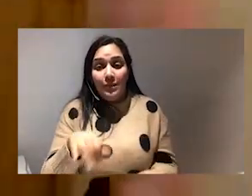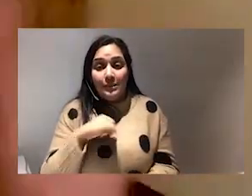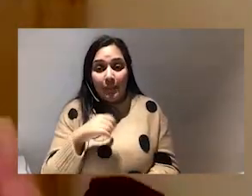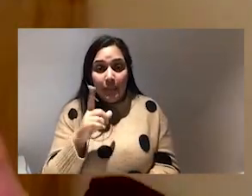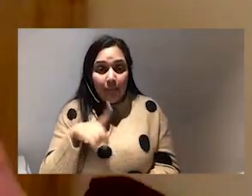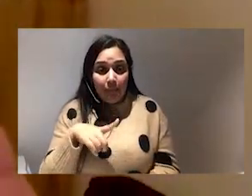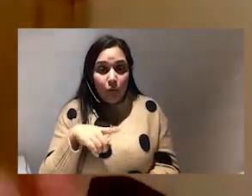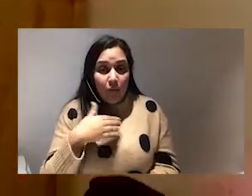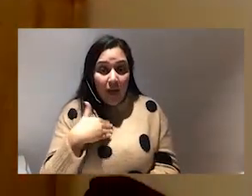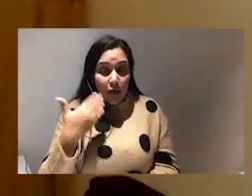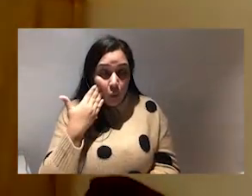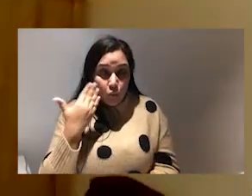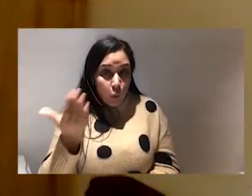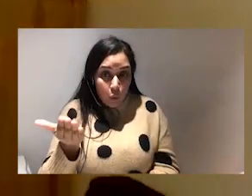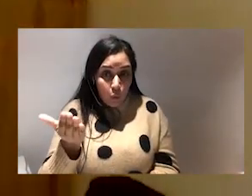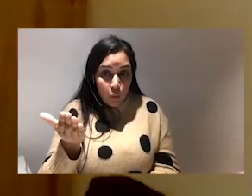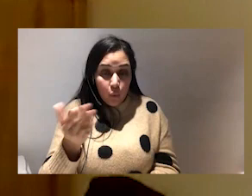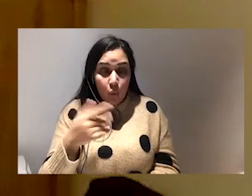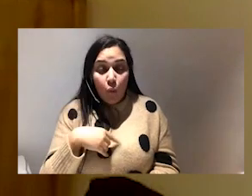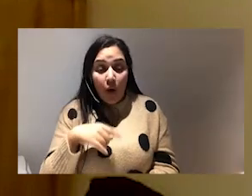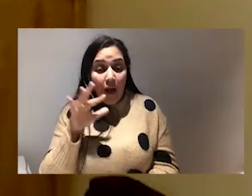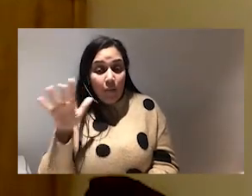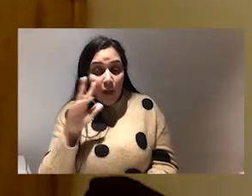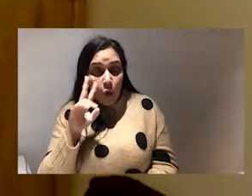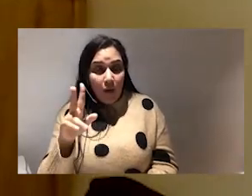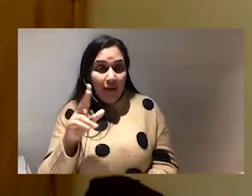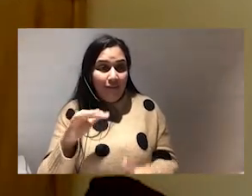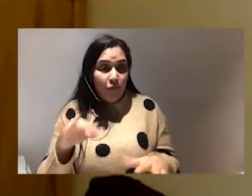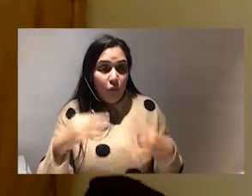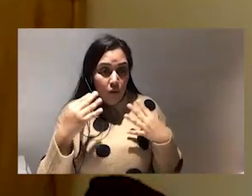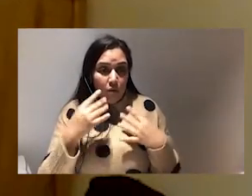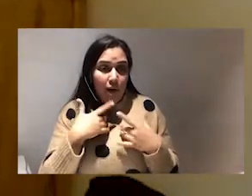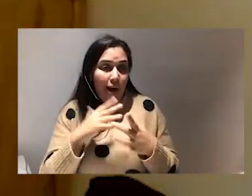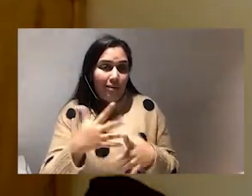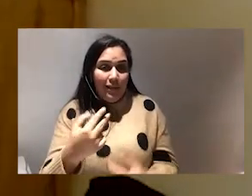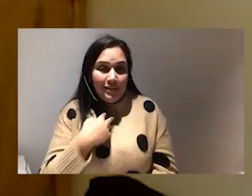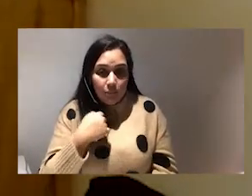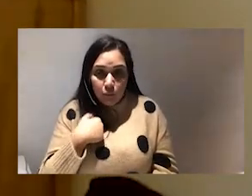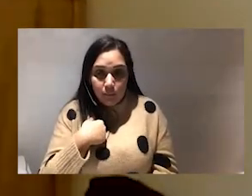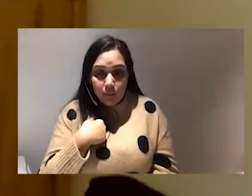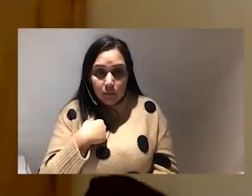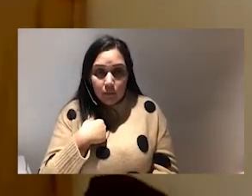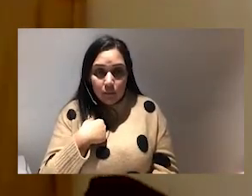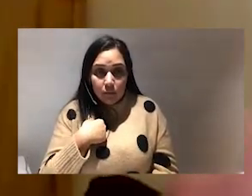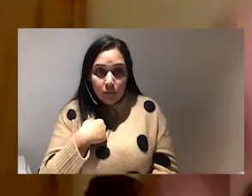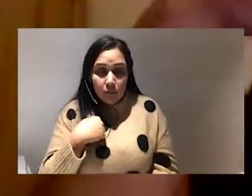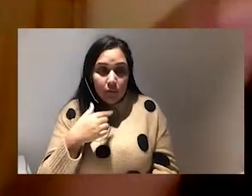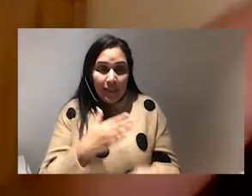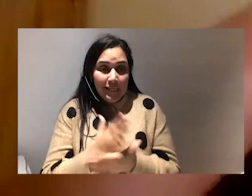that i don't know or who are out there looking for clout to do anything other than disappoint me you know and actually like